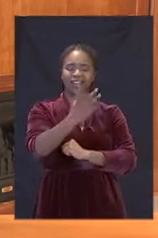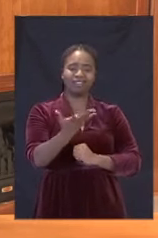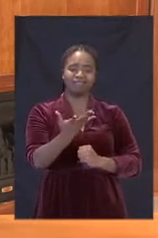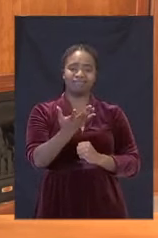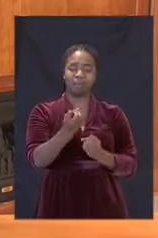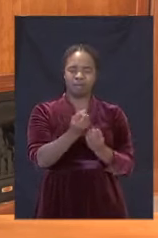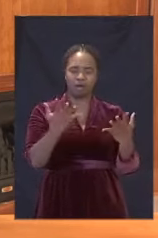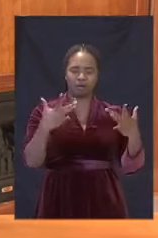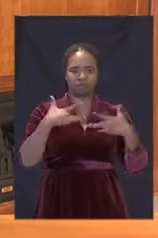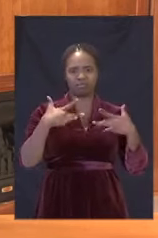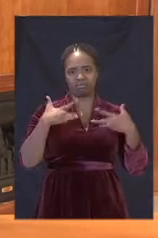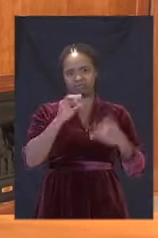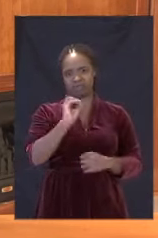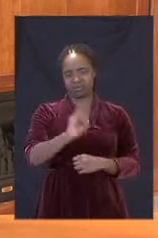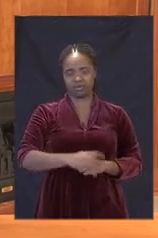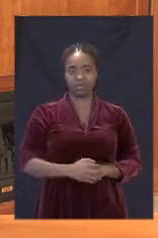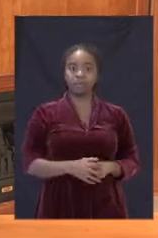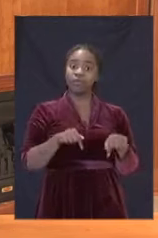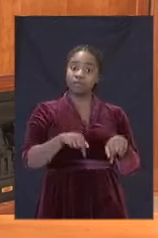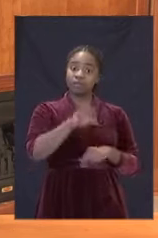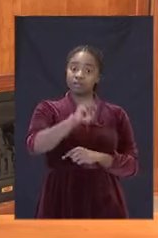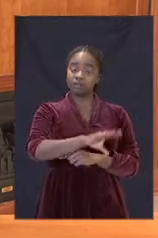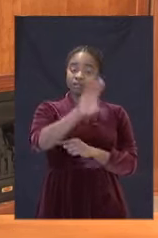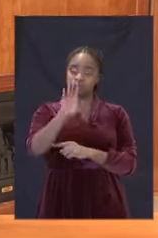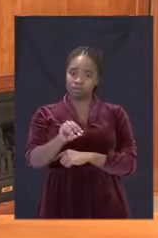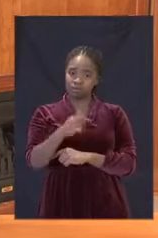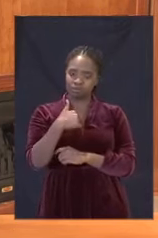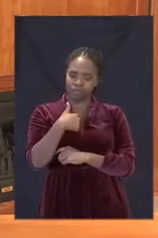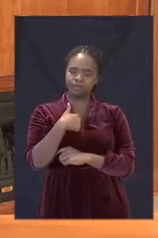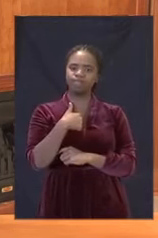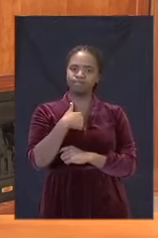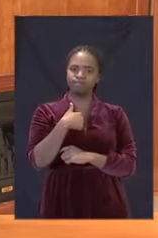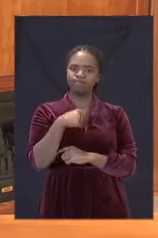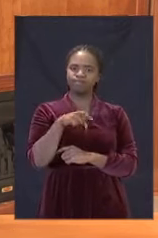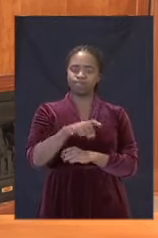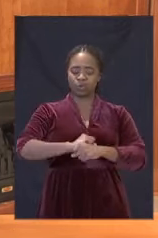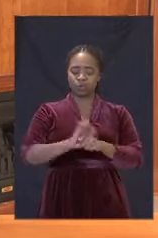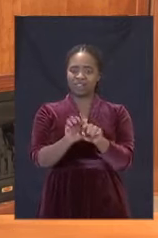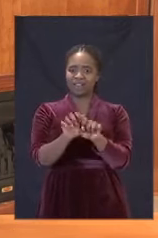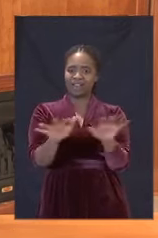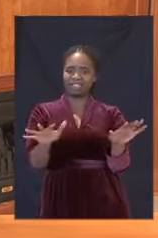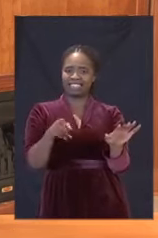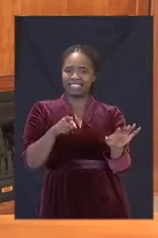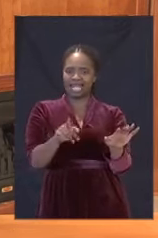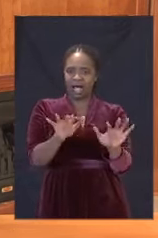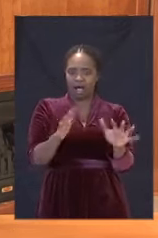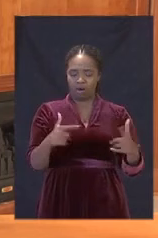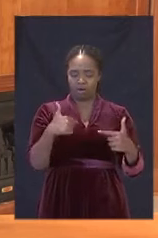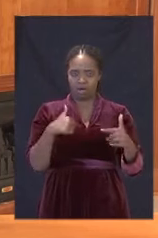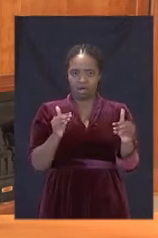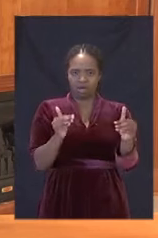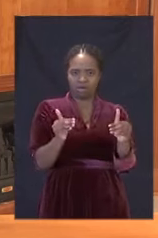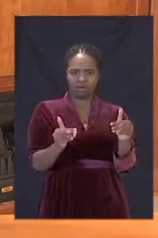nation, we have a responsibility to respond to this aspect of the pandemic with